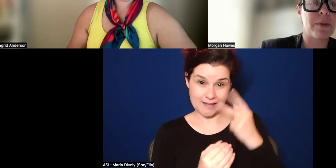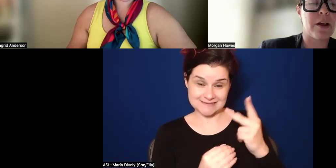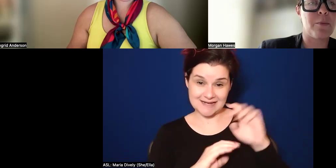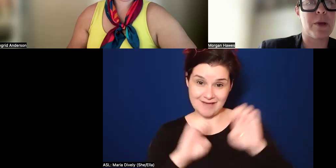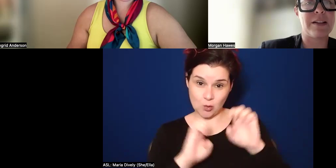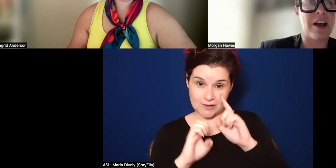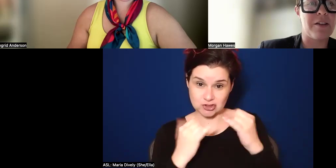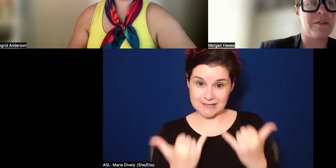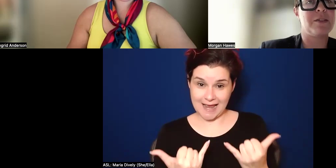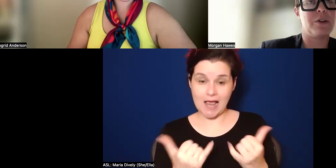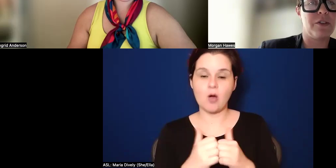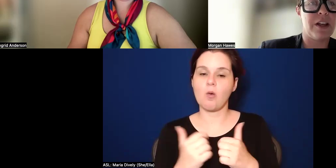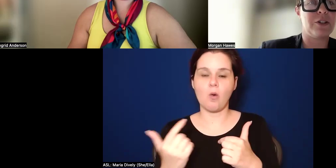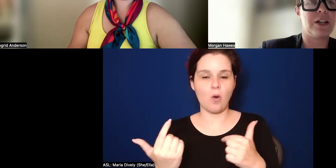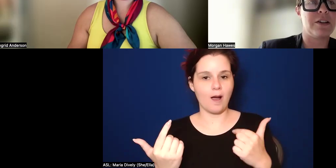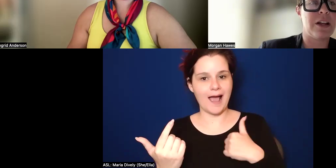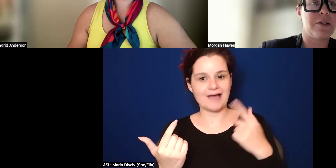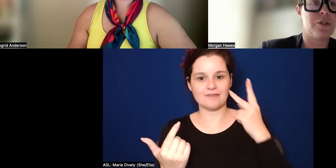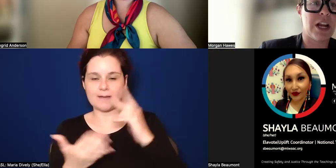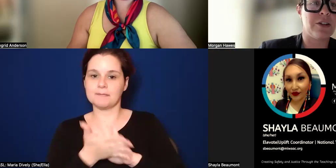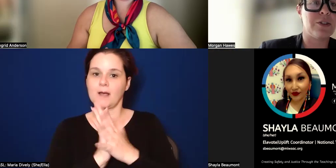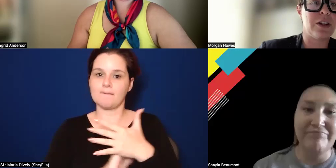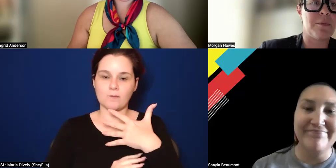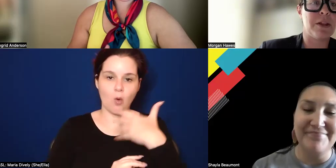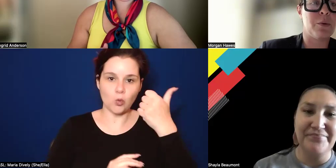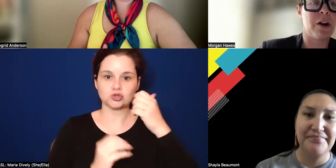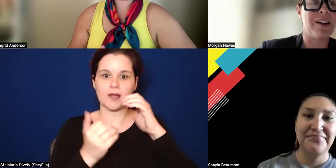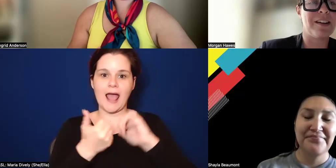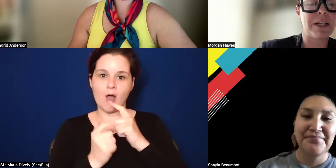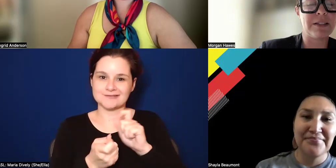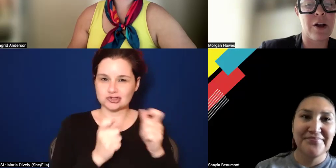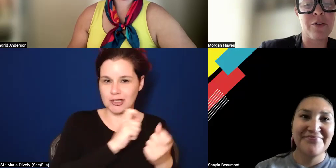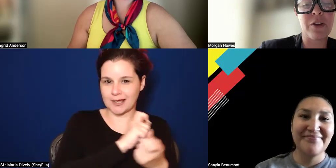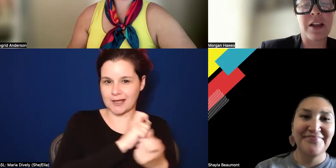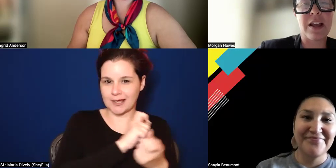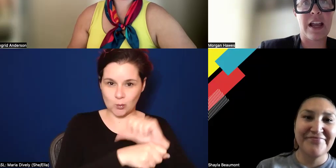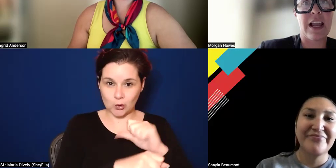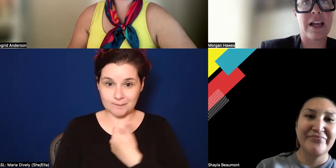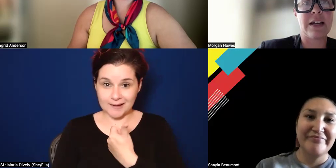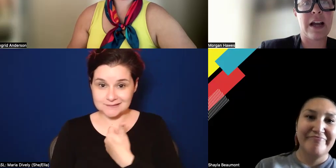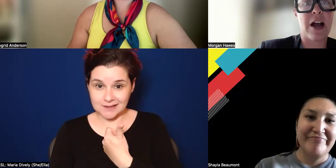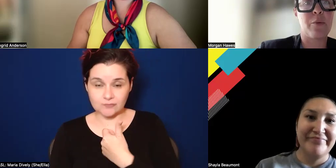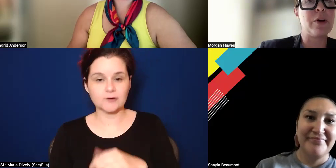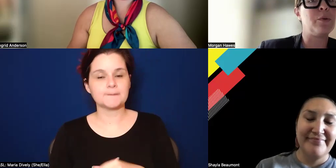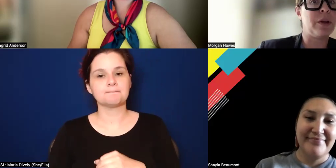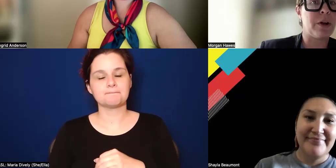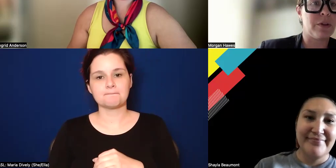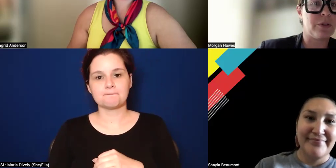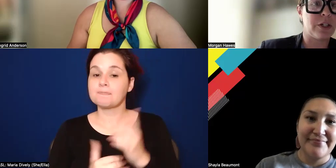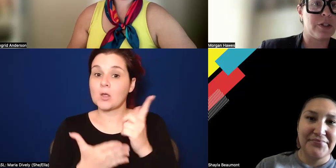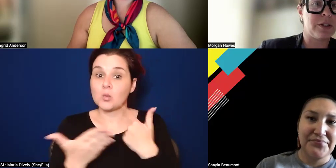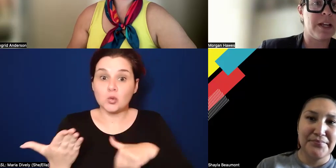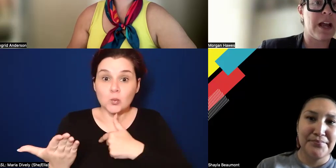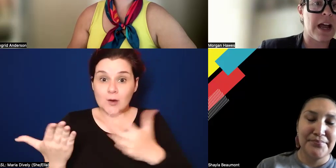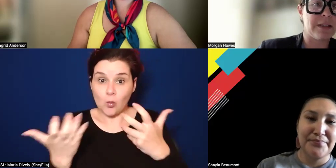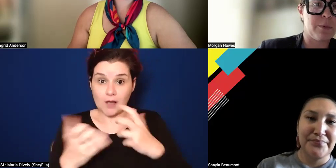now, um, as I've sort of aged and, and changed, um, in the work myself. And what do we want